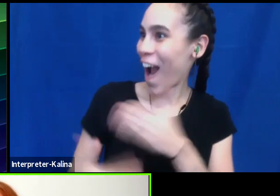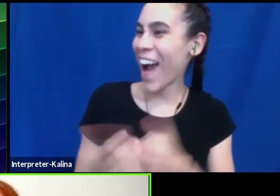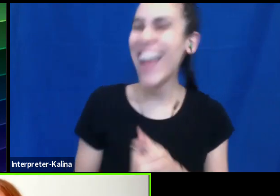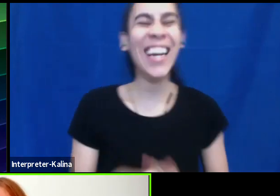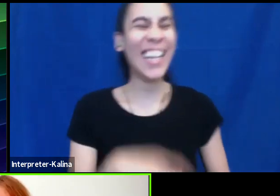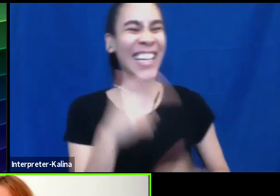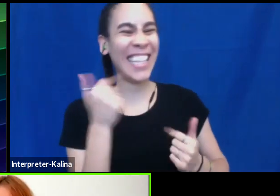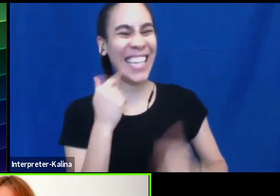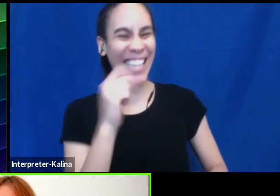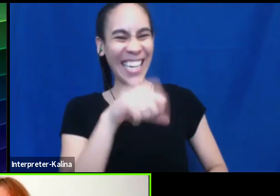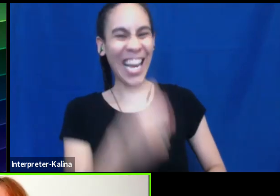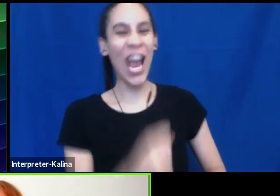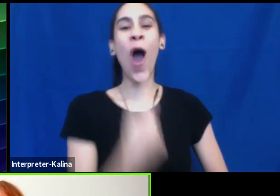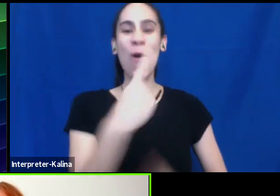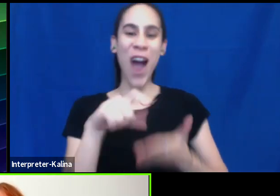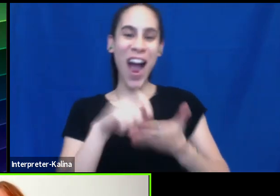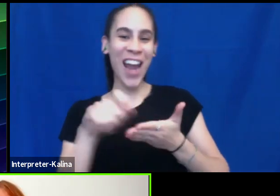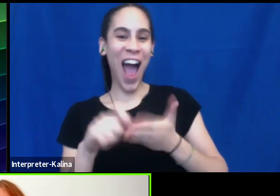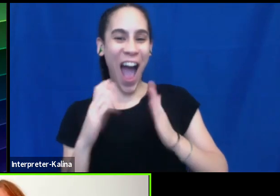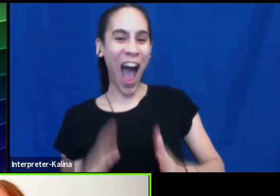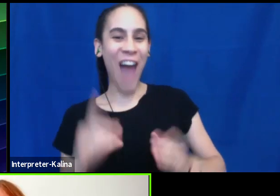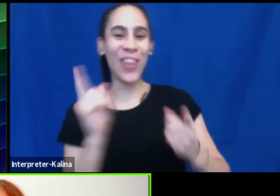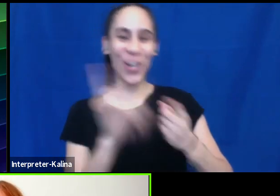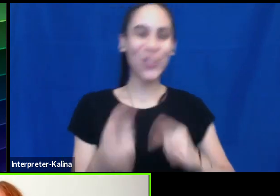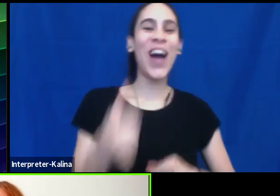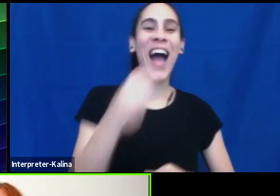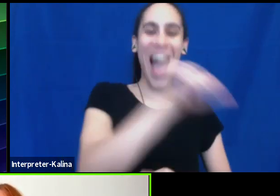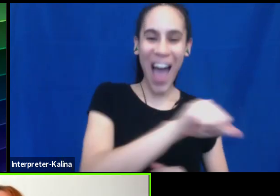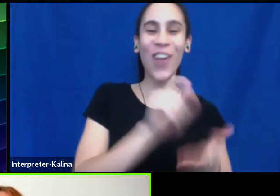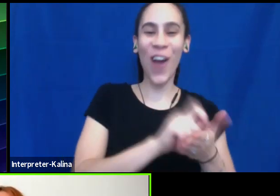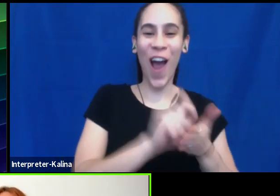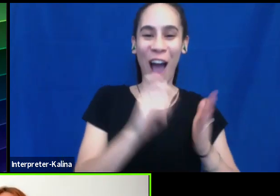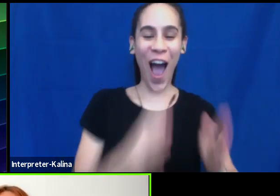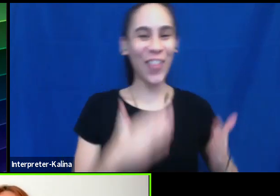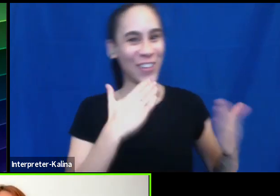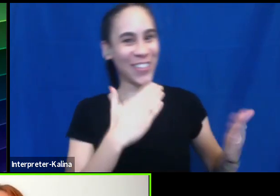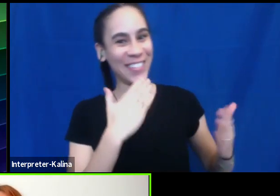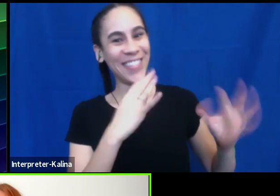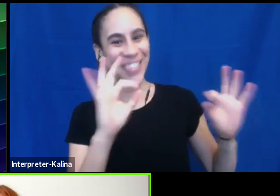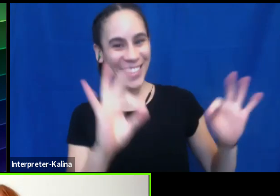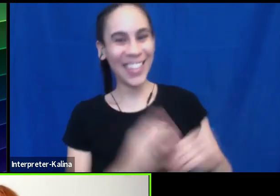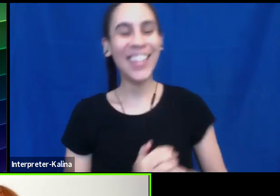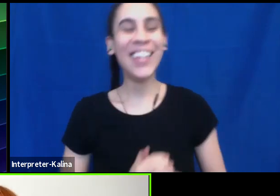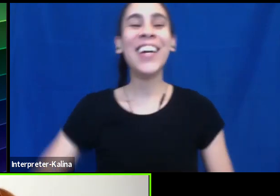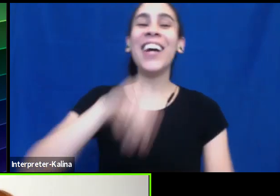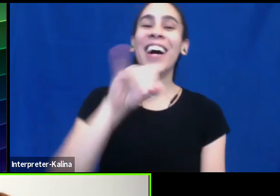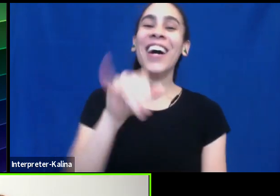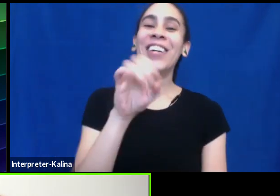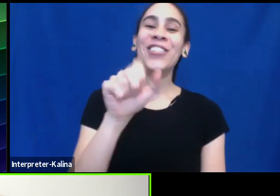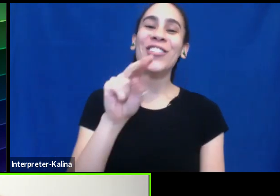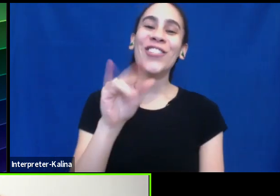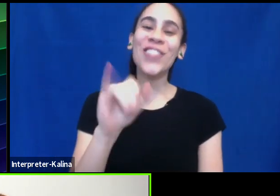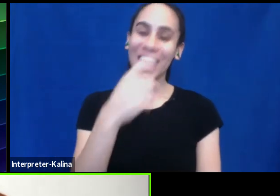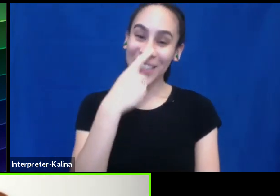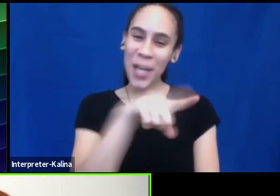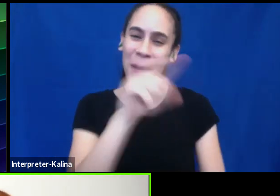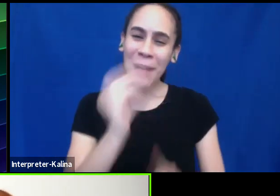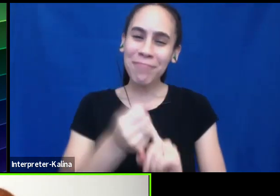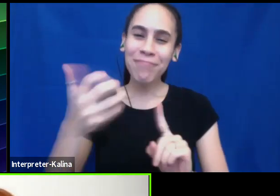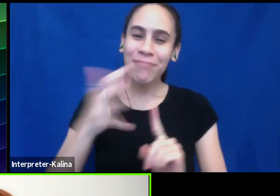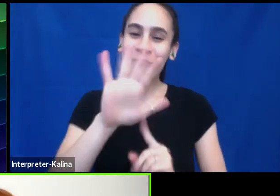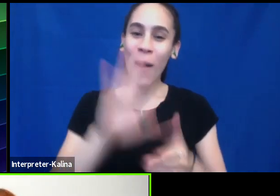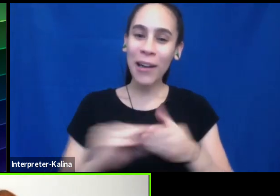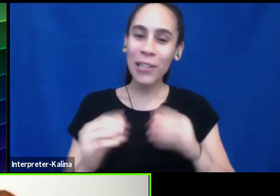From one author to another. Awesome. So Jeannie, can you tell us about your story? What brought you to